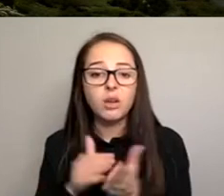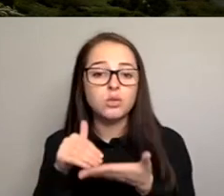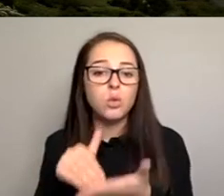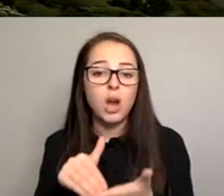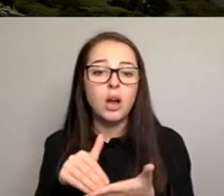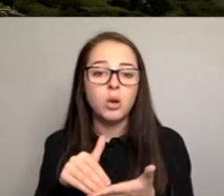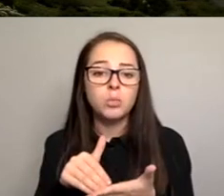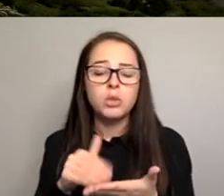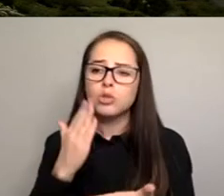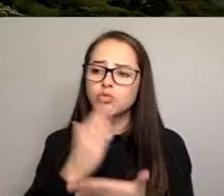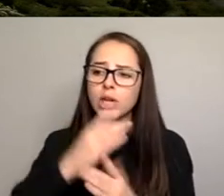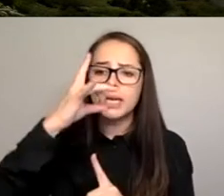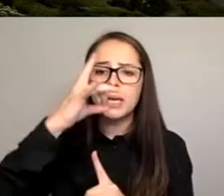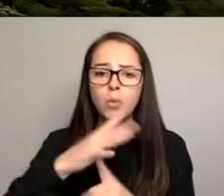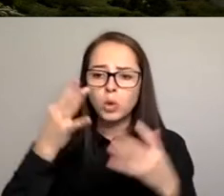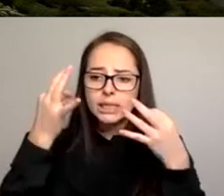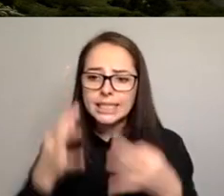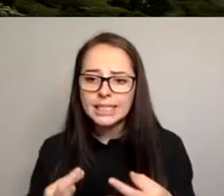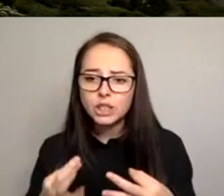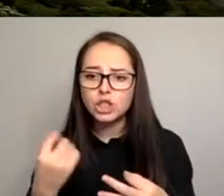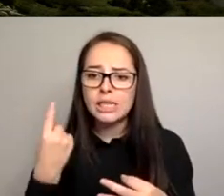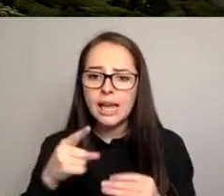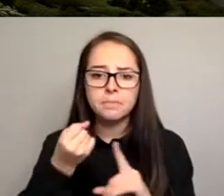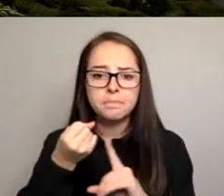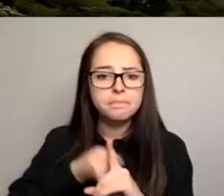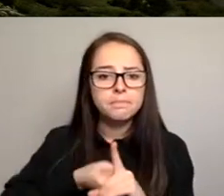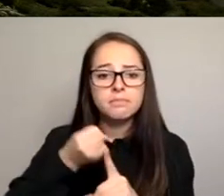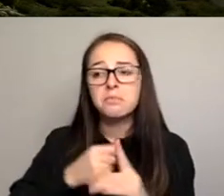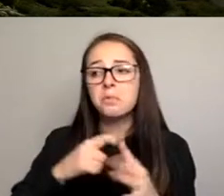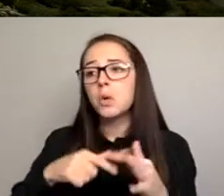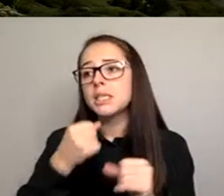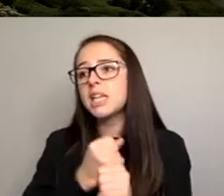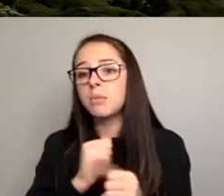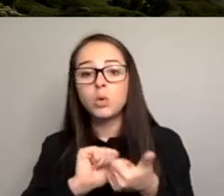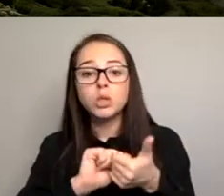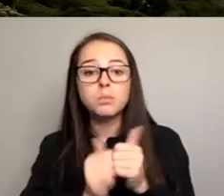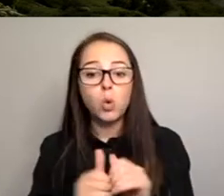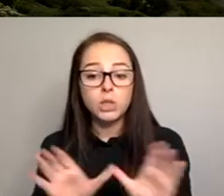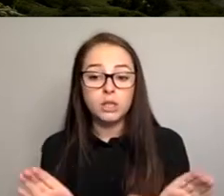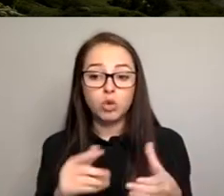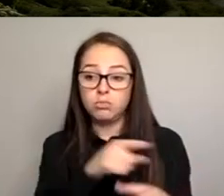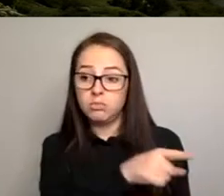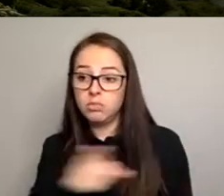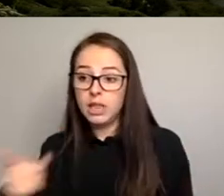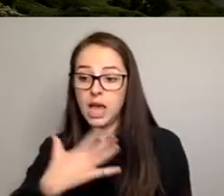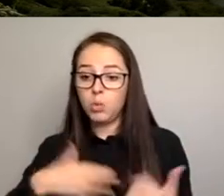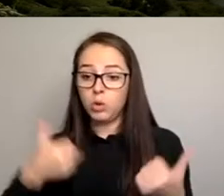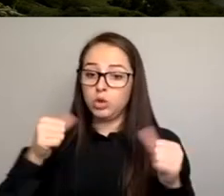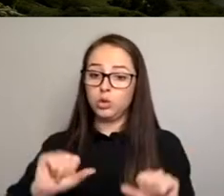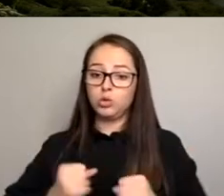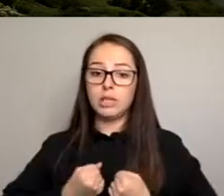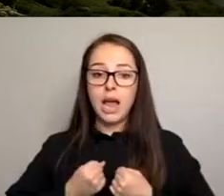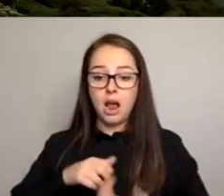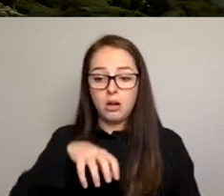decisions and moves. And for example, sporting groups that want to use our facilities must offer equal